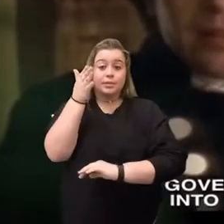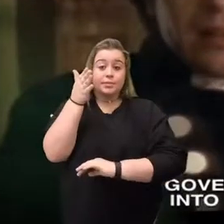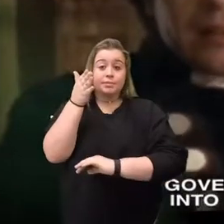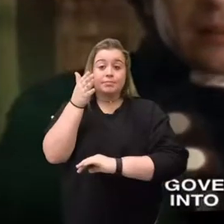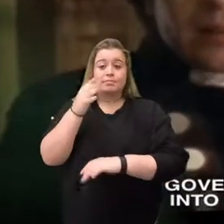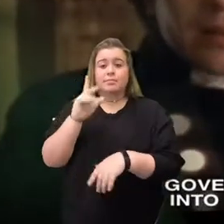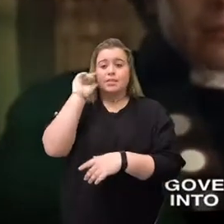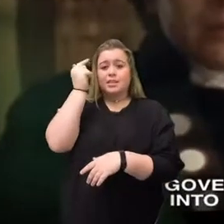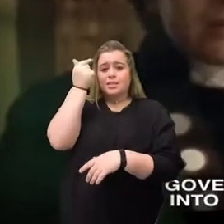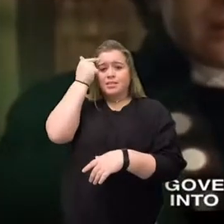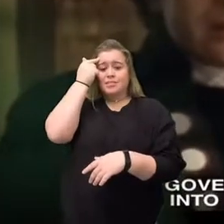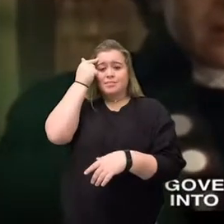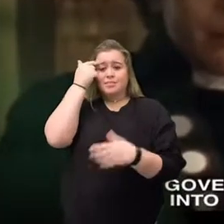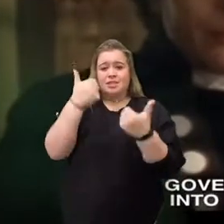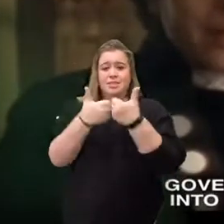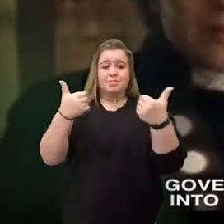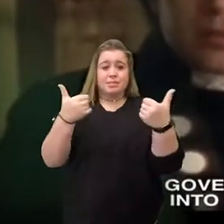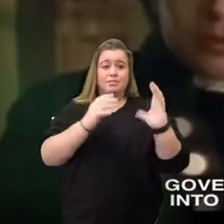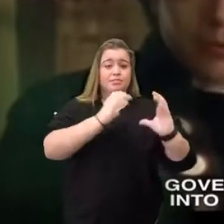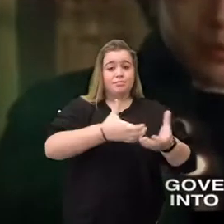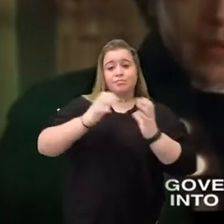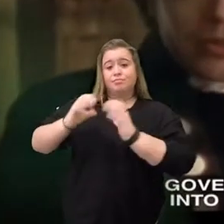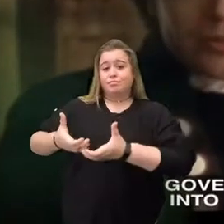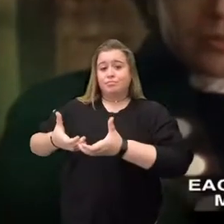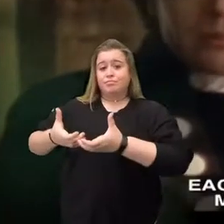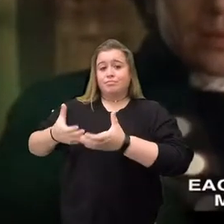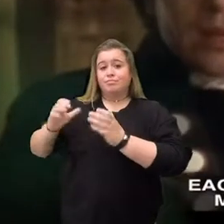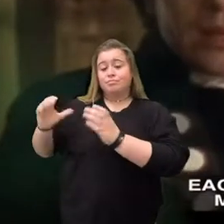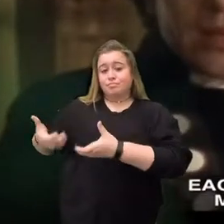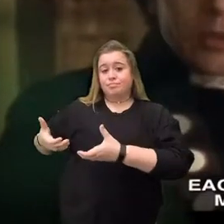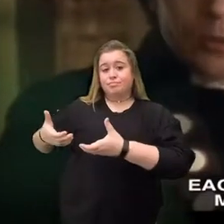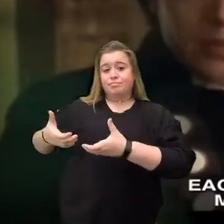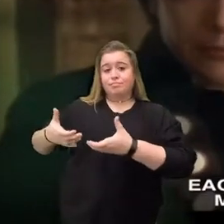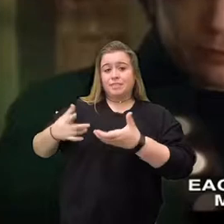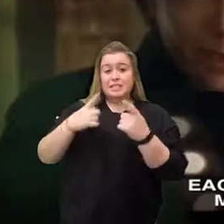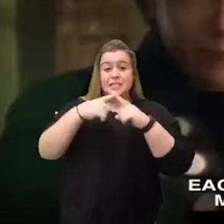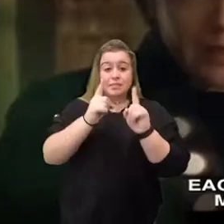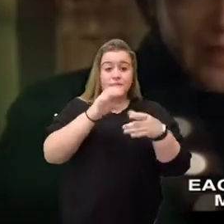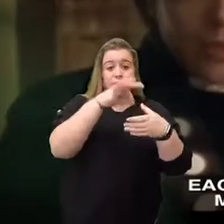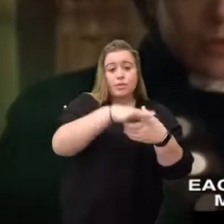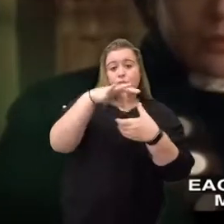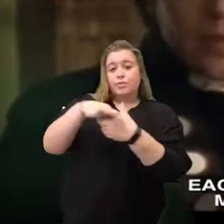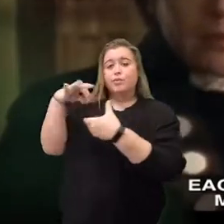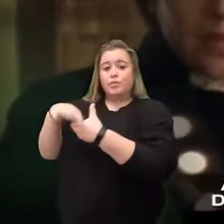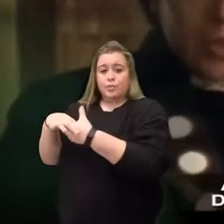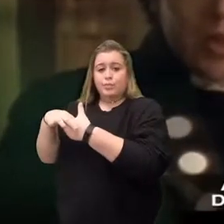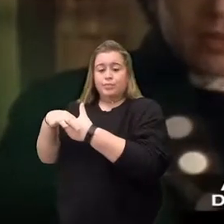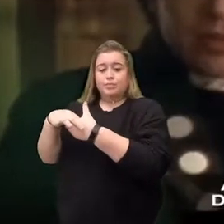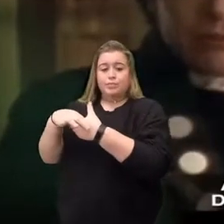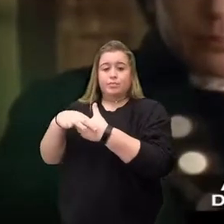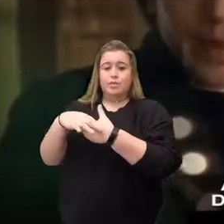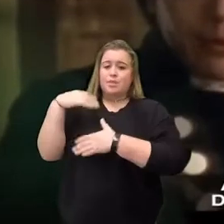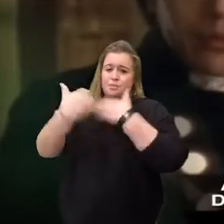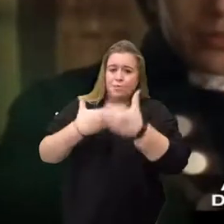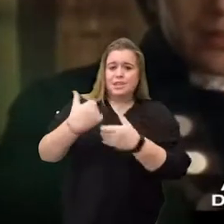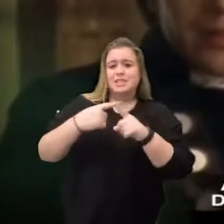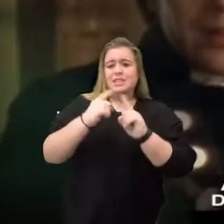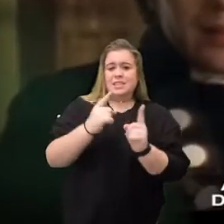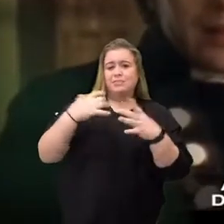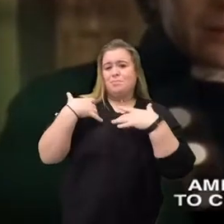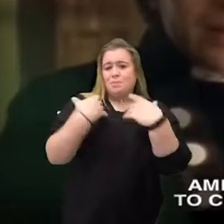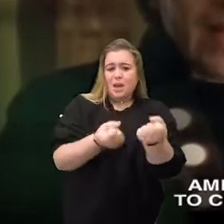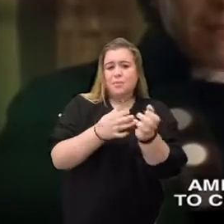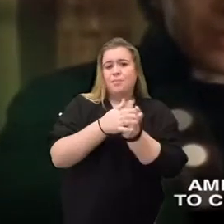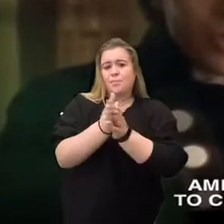us. Government is separated into different branches, each with a different mode of election and each having different powers.